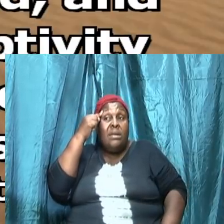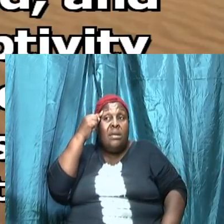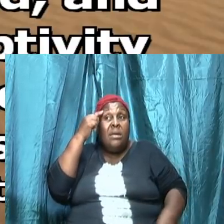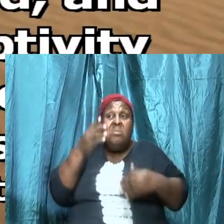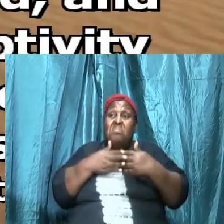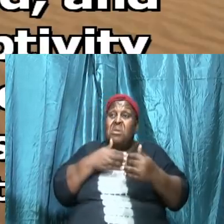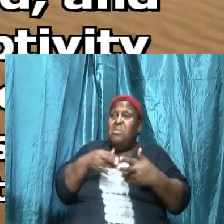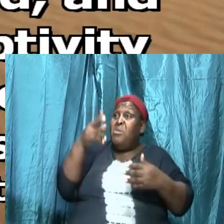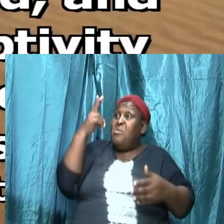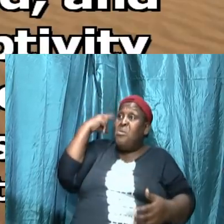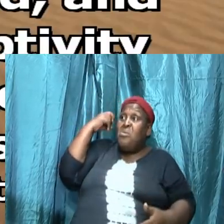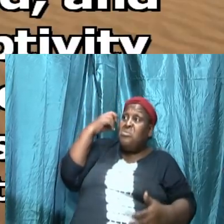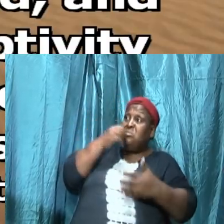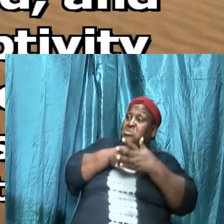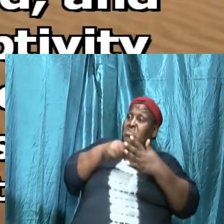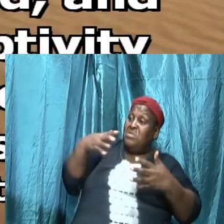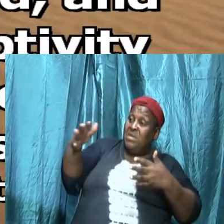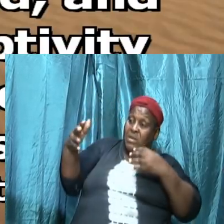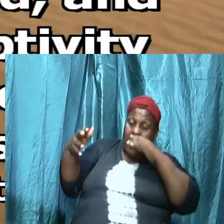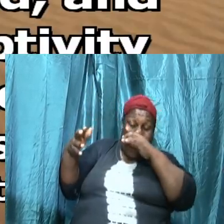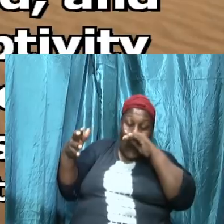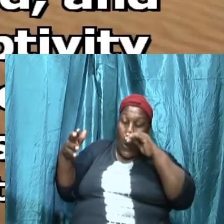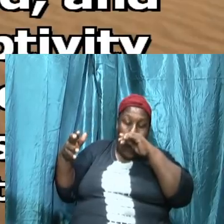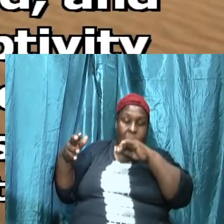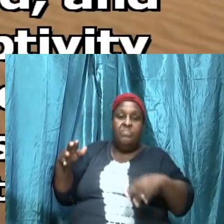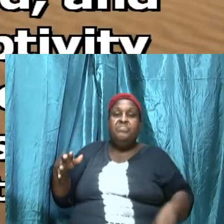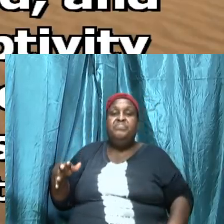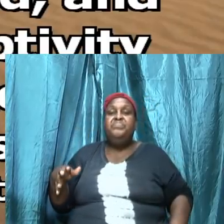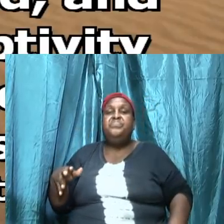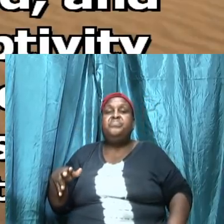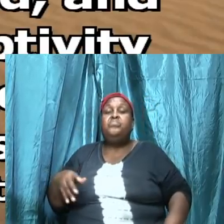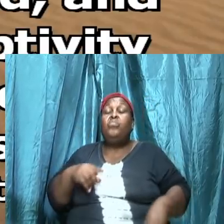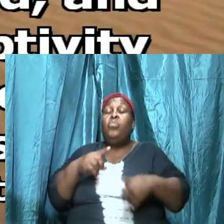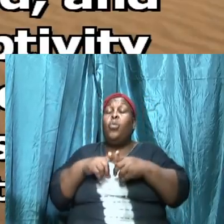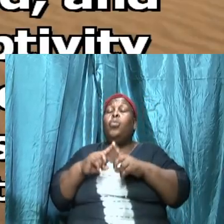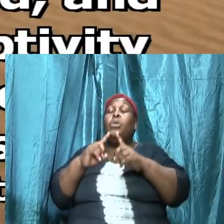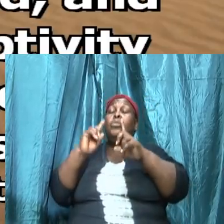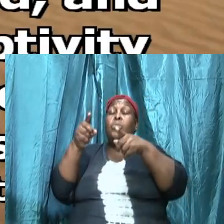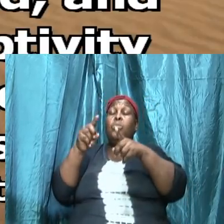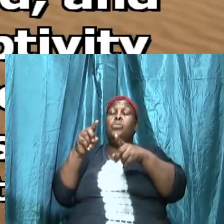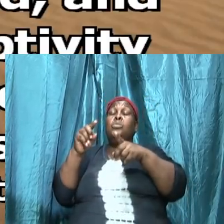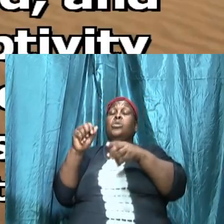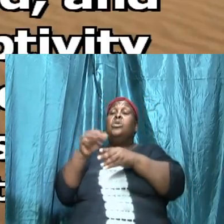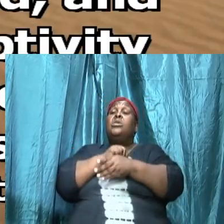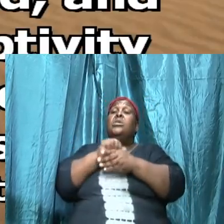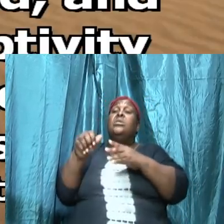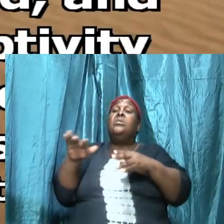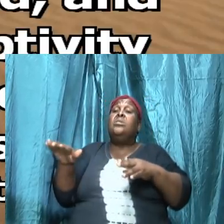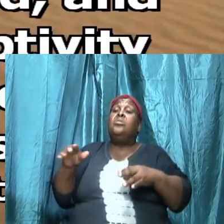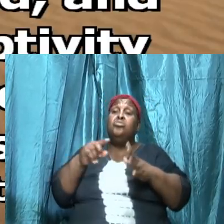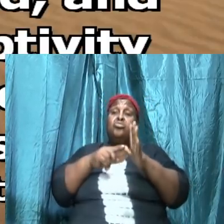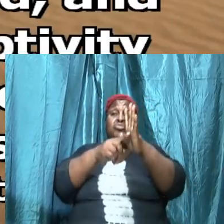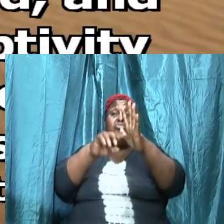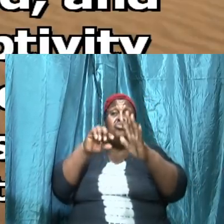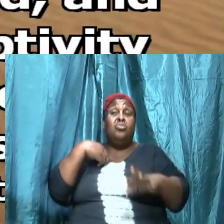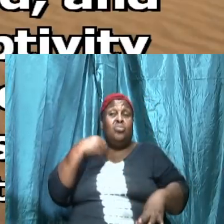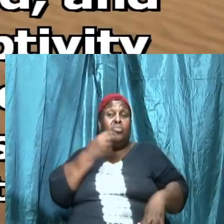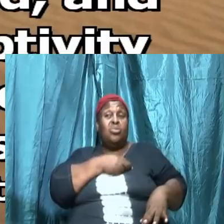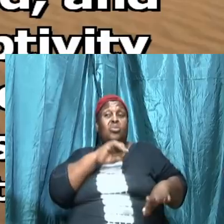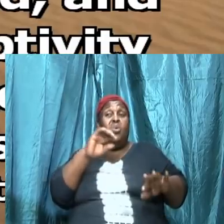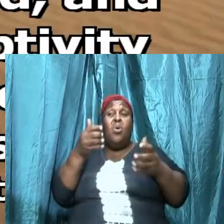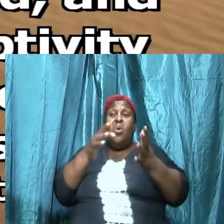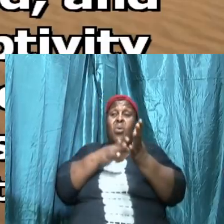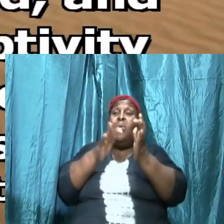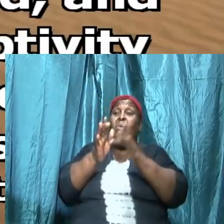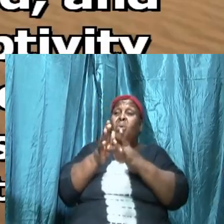something somebody might have and listen and this is why when we get to the practical thing I am going to show us how wicked the Bible describes